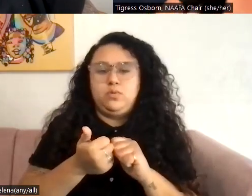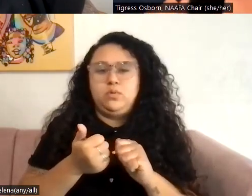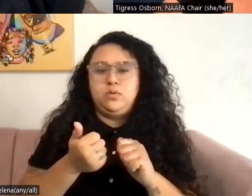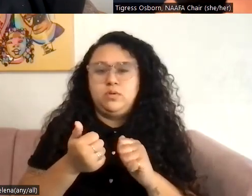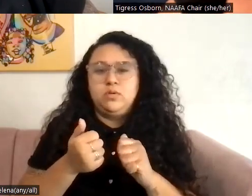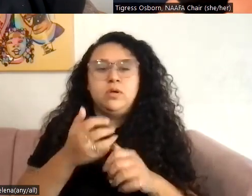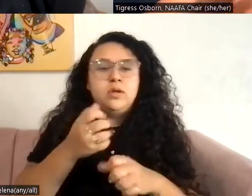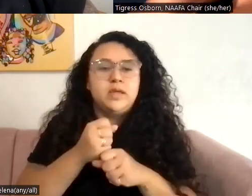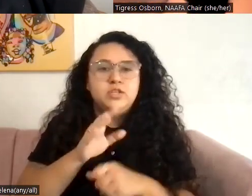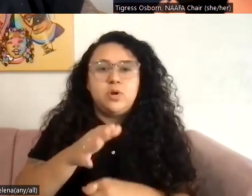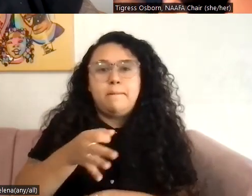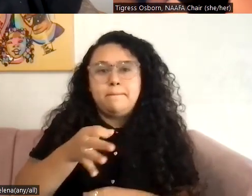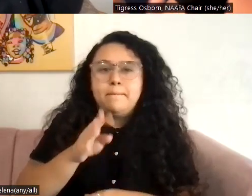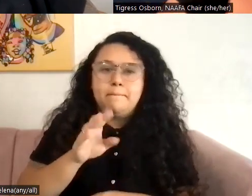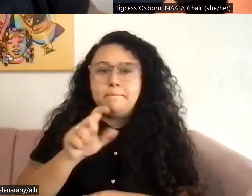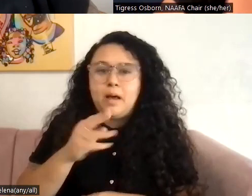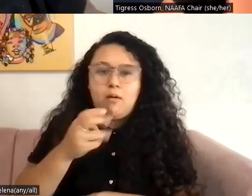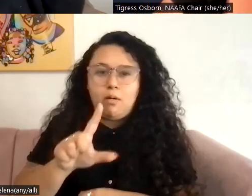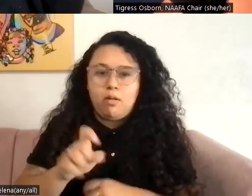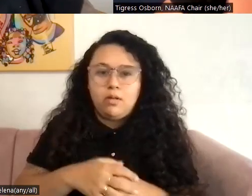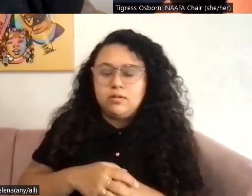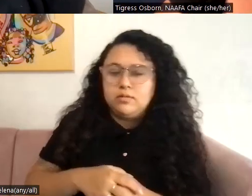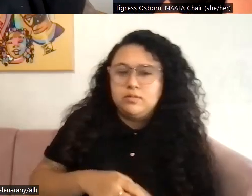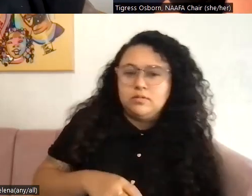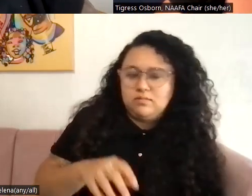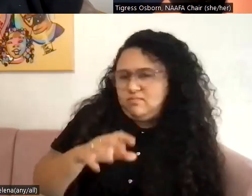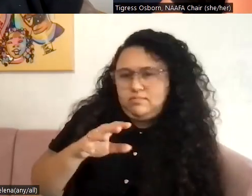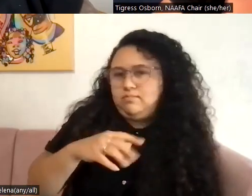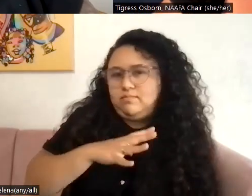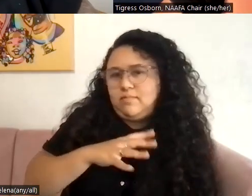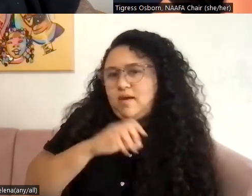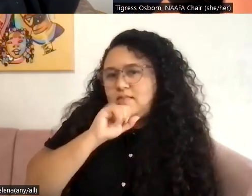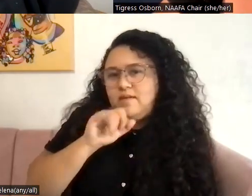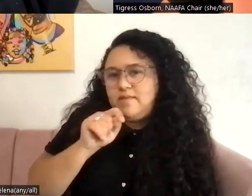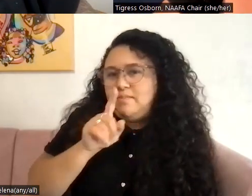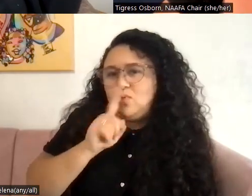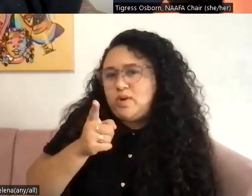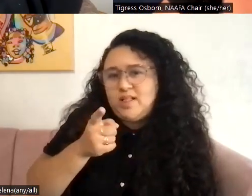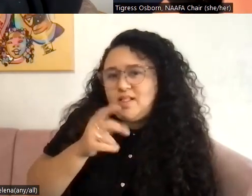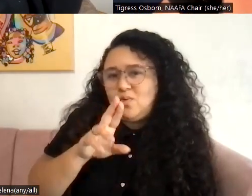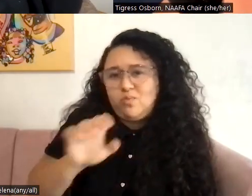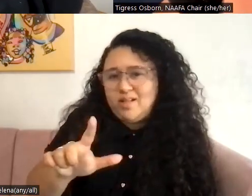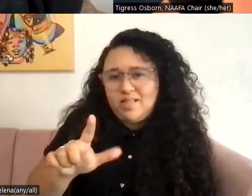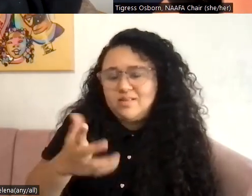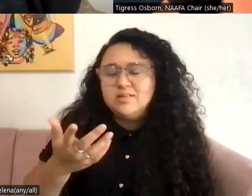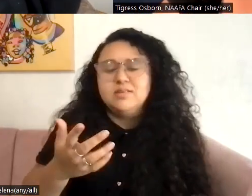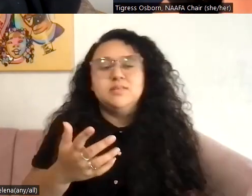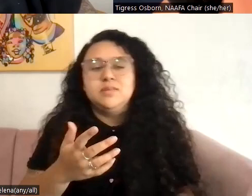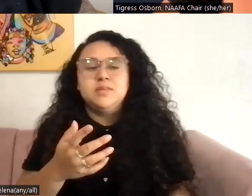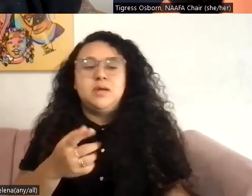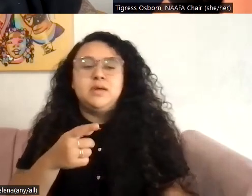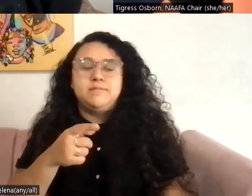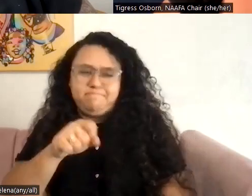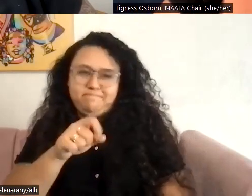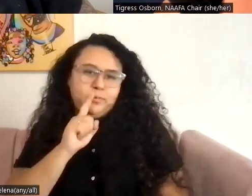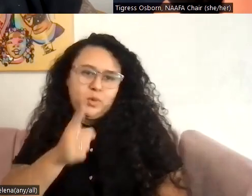how do you get to your butthole when you're in that? Let's be real. That's what we're trying to get. be real. Okay. So personally,